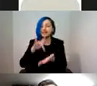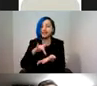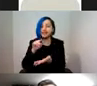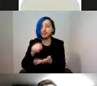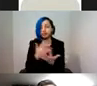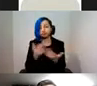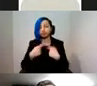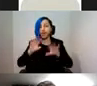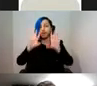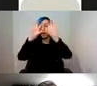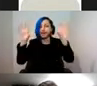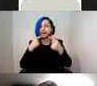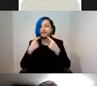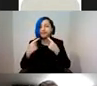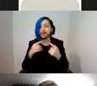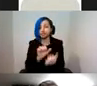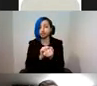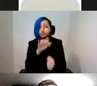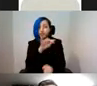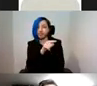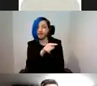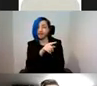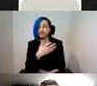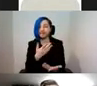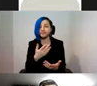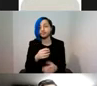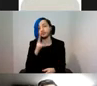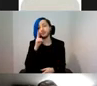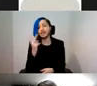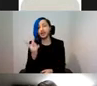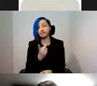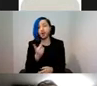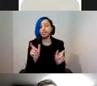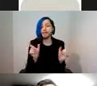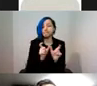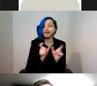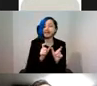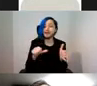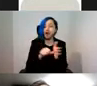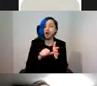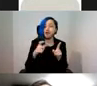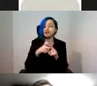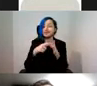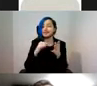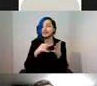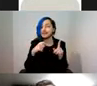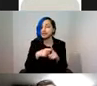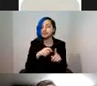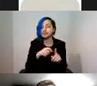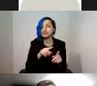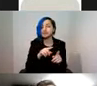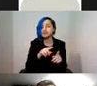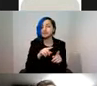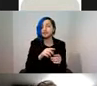of our cloud information that we rely upon is stored, we see both magnetic hard disks, but also as a further backup,